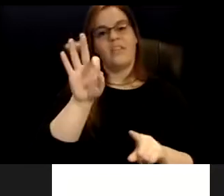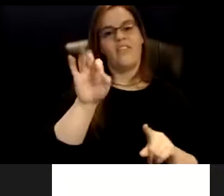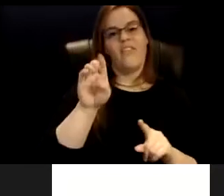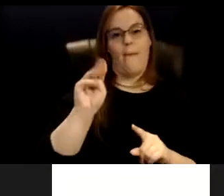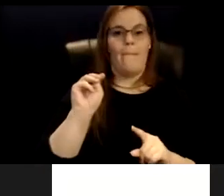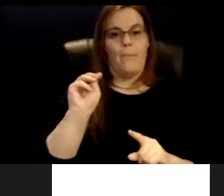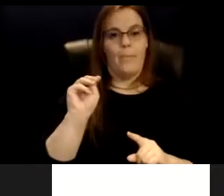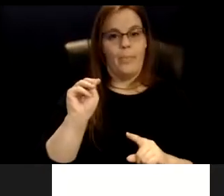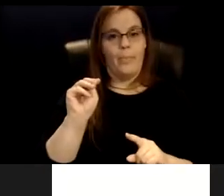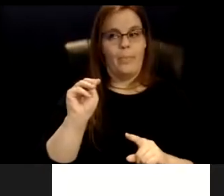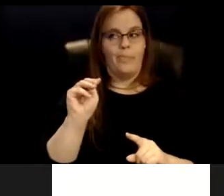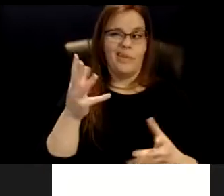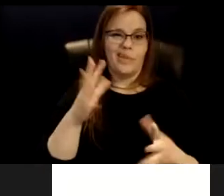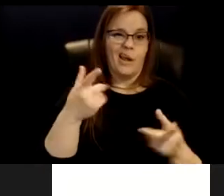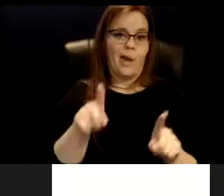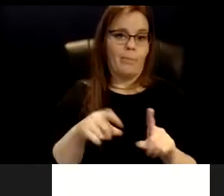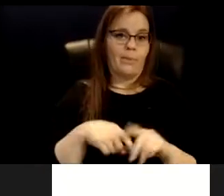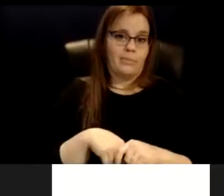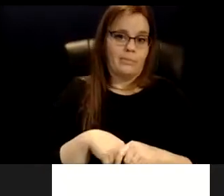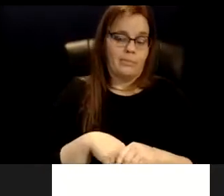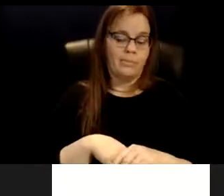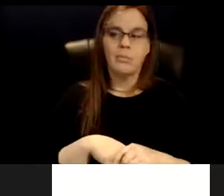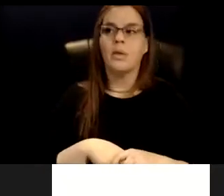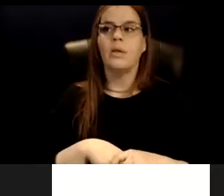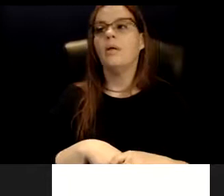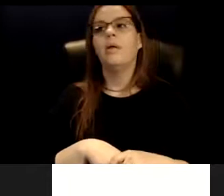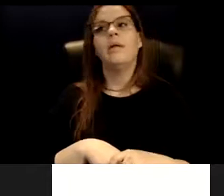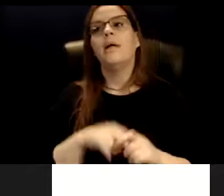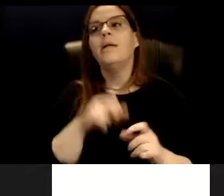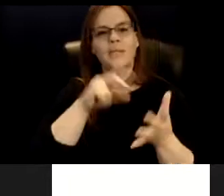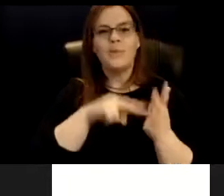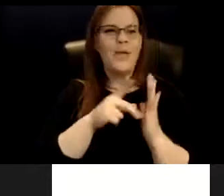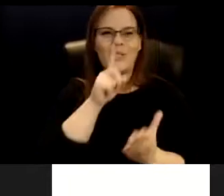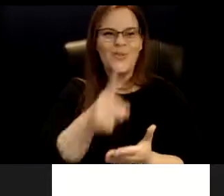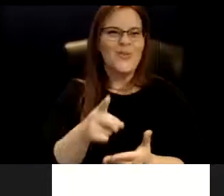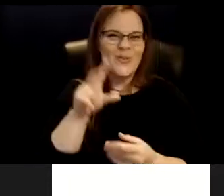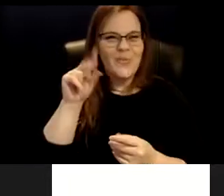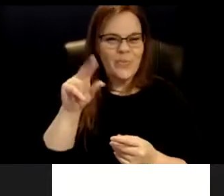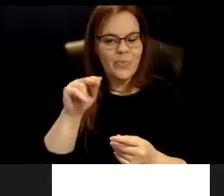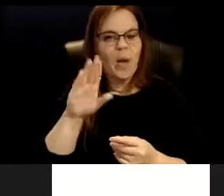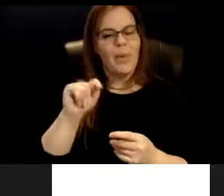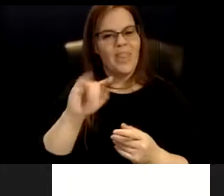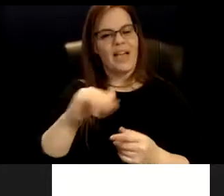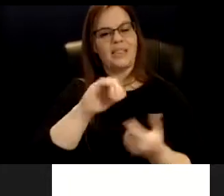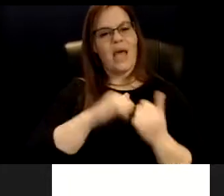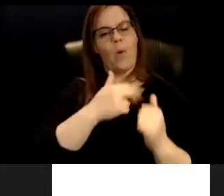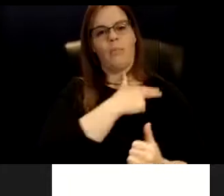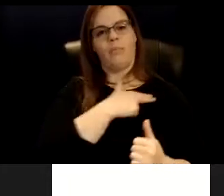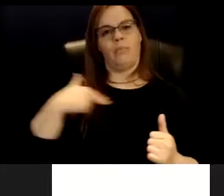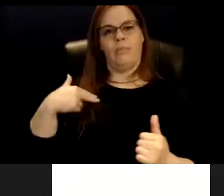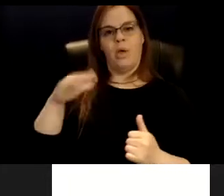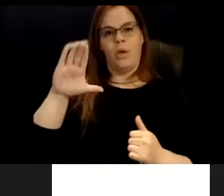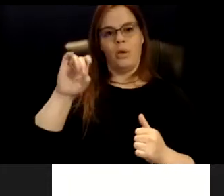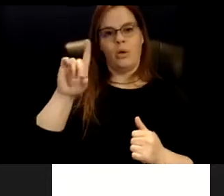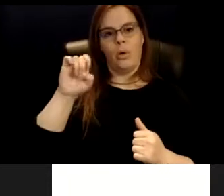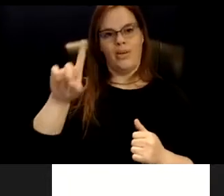And that's sort of what happens. It doesn't necessarily mean it's true, but it means that's how I'm coded. Another way to talk about